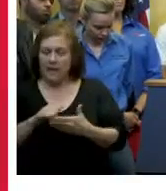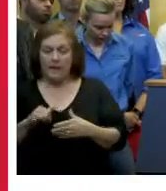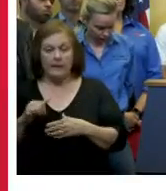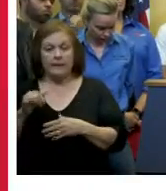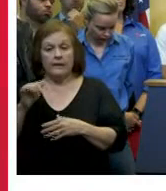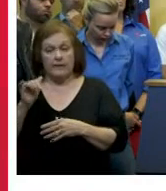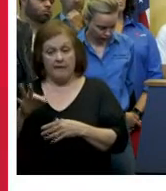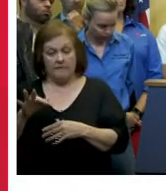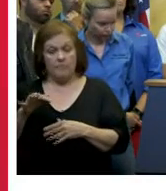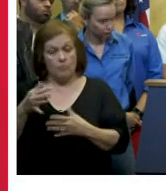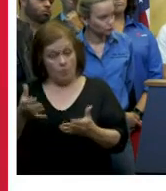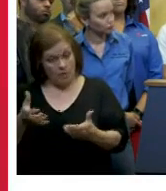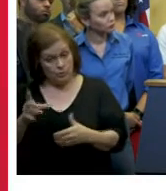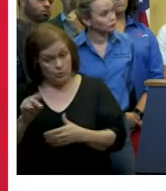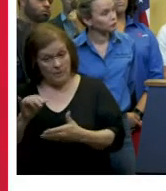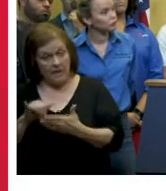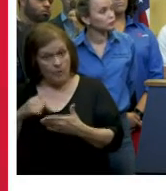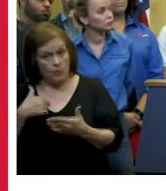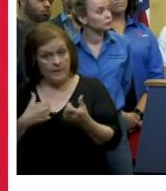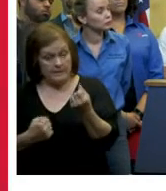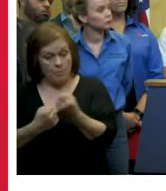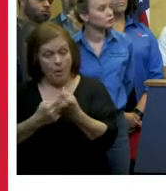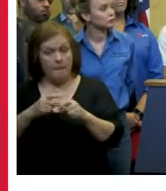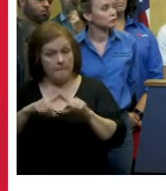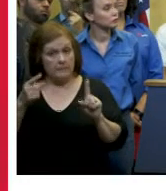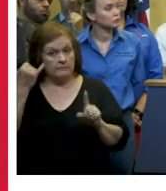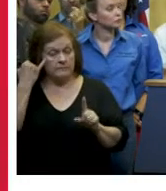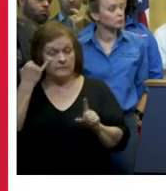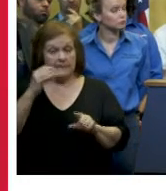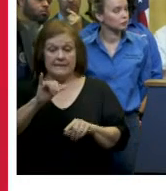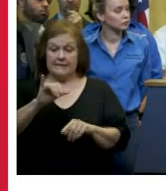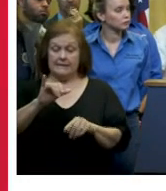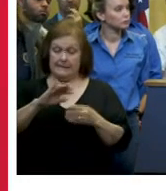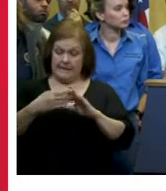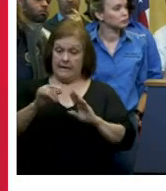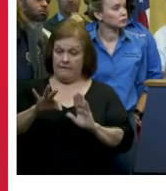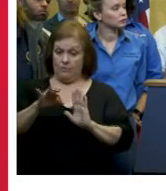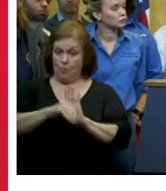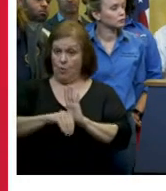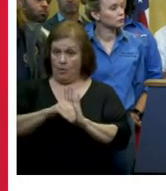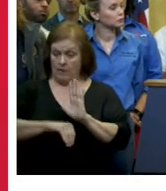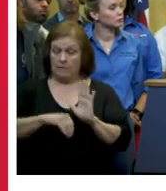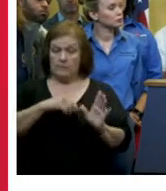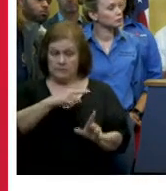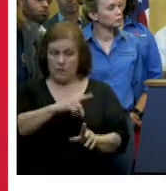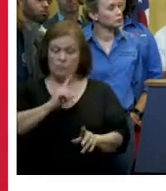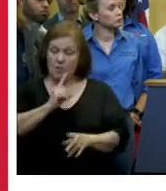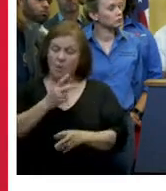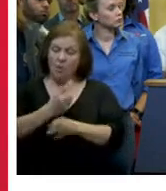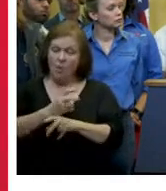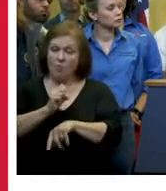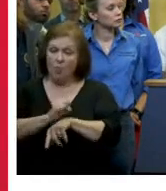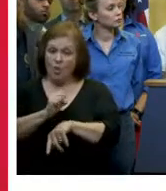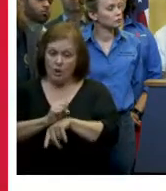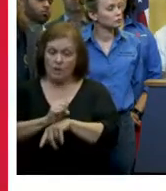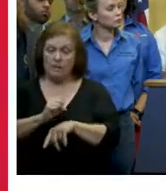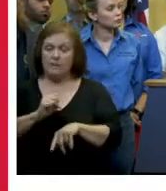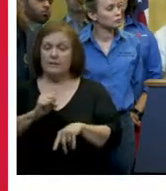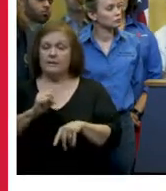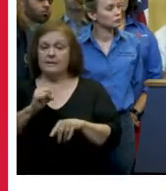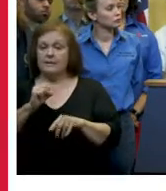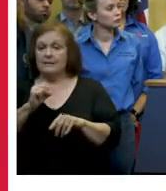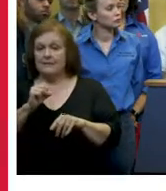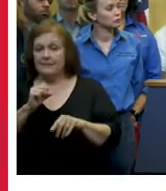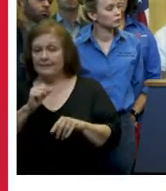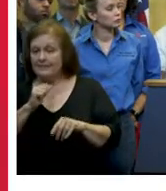that we're if they want to do it then we're supporting them however the city of new orleans is really working hard not to have